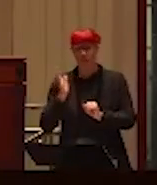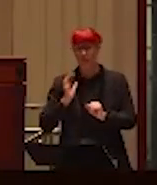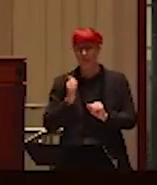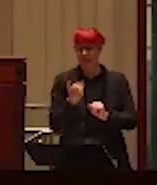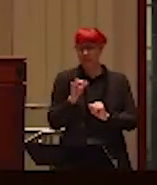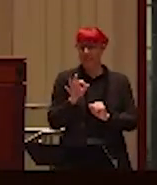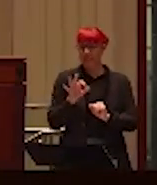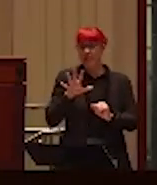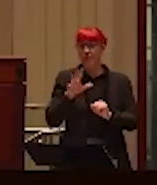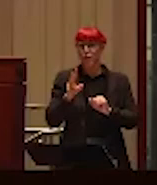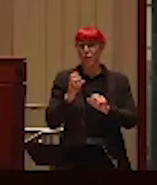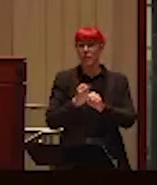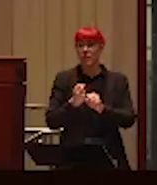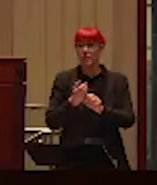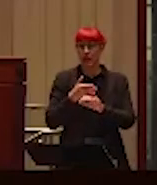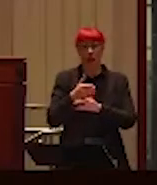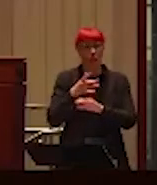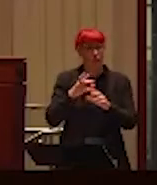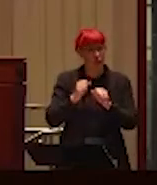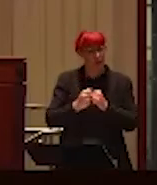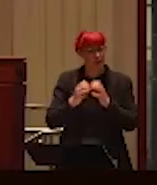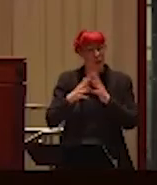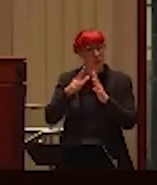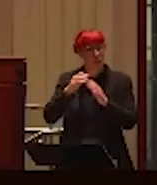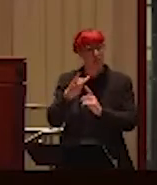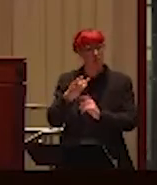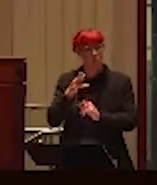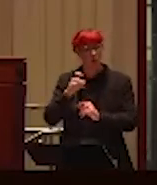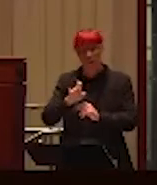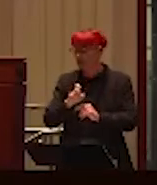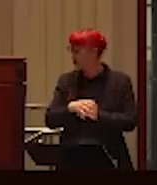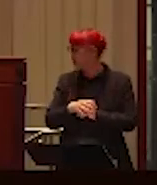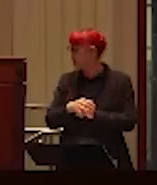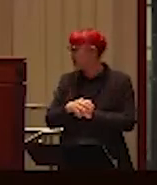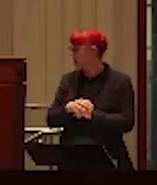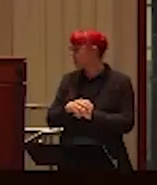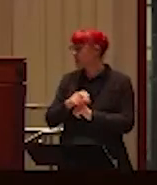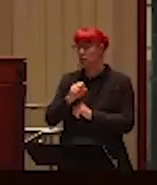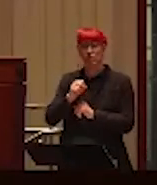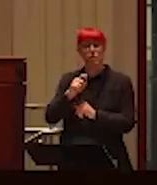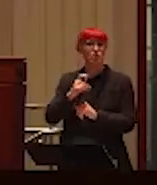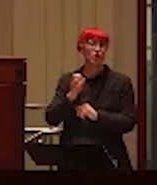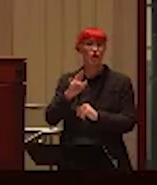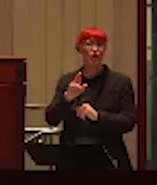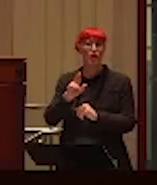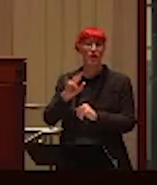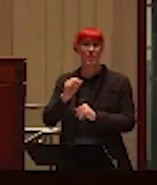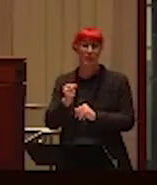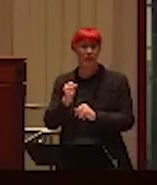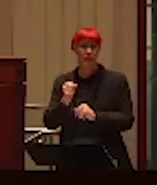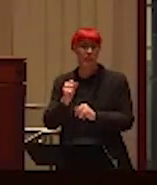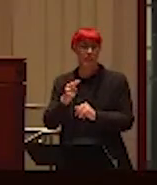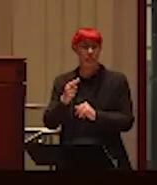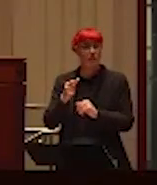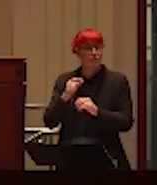Prize for Controversy. The Sterling Prize in support of controversy, actually. They talked about how research grants,